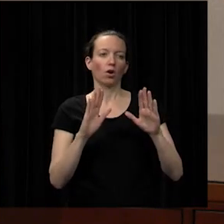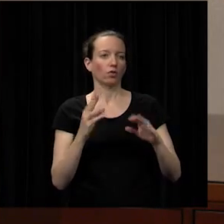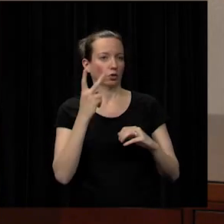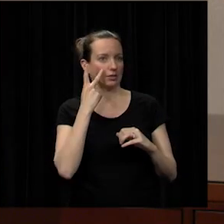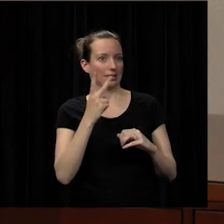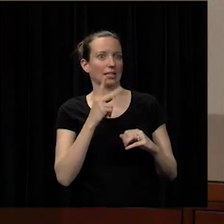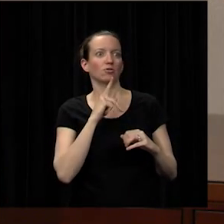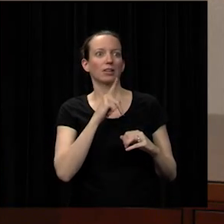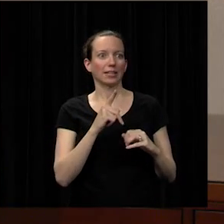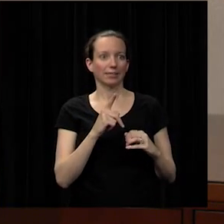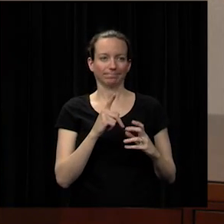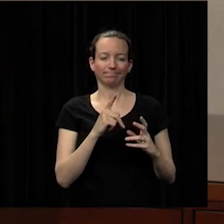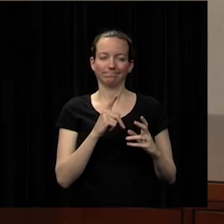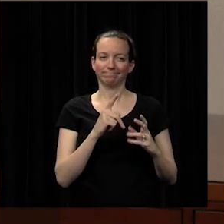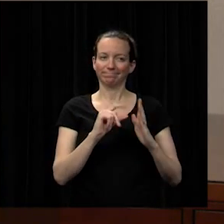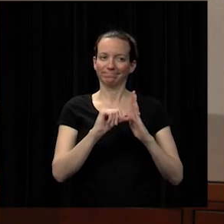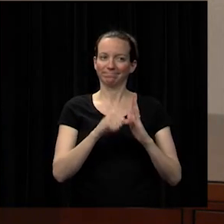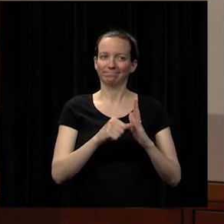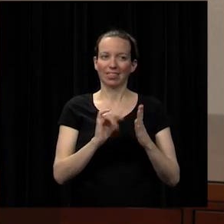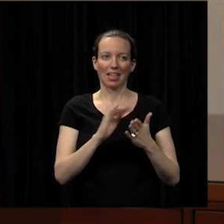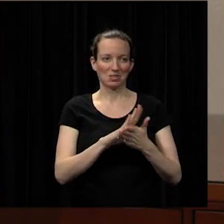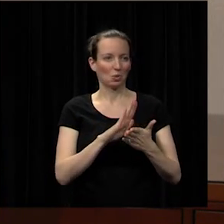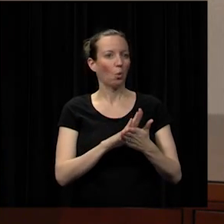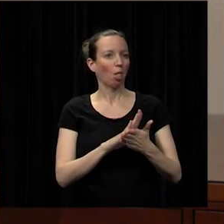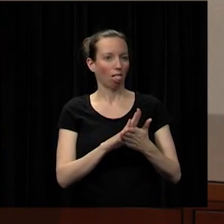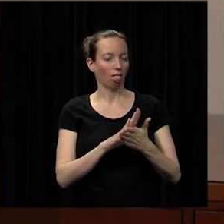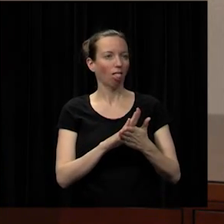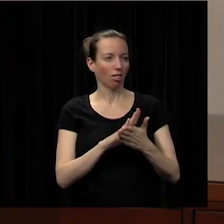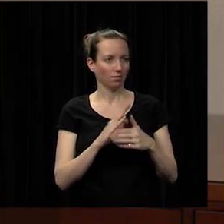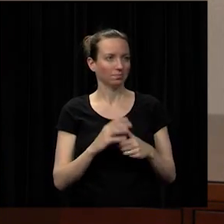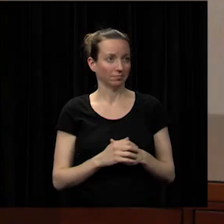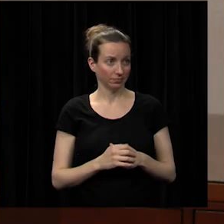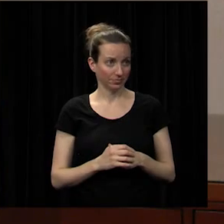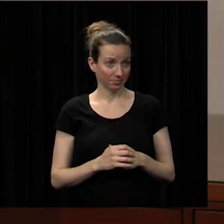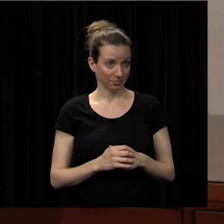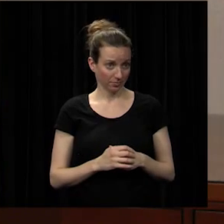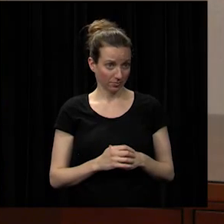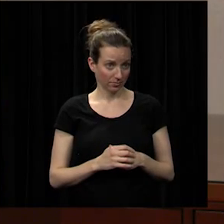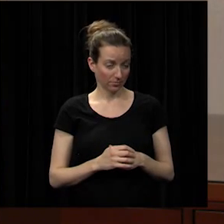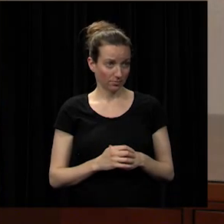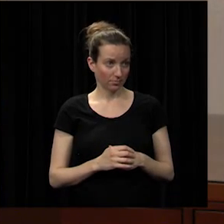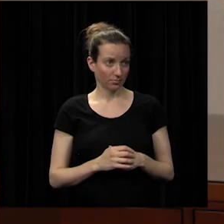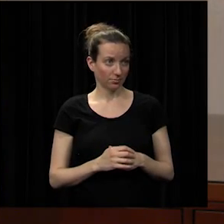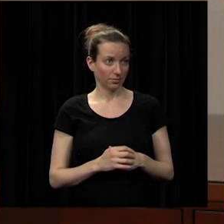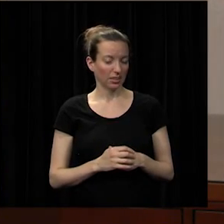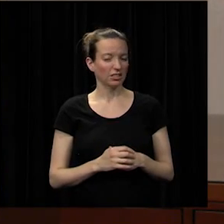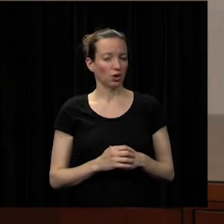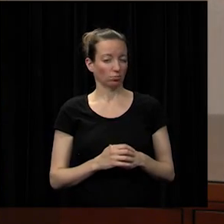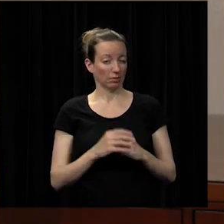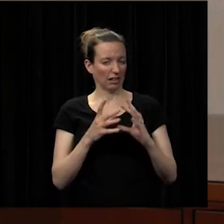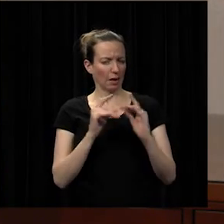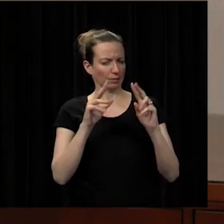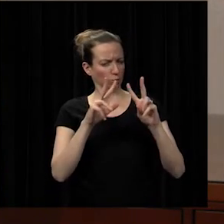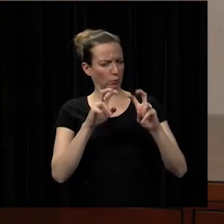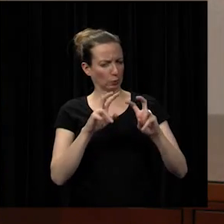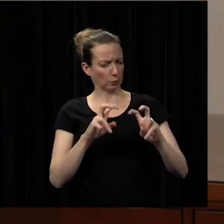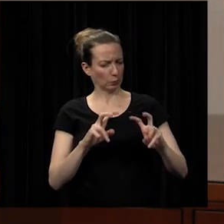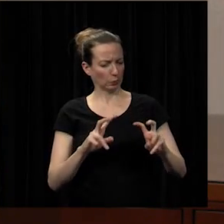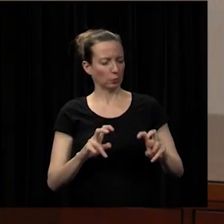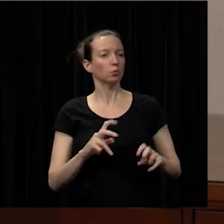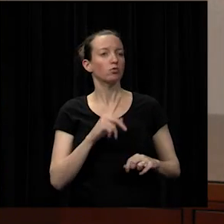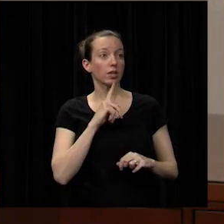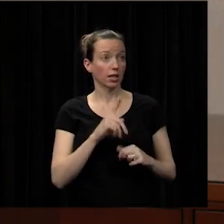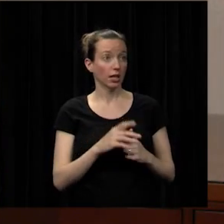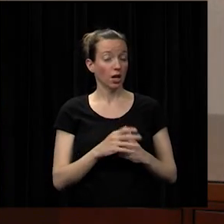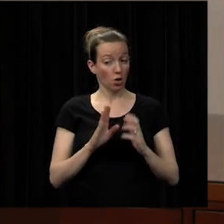you a lot about that school and that people took the time to to make a comment about that so they're very analyzed good and we develop action